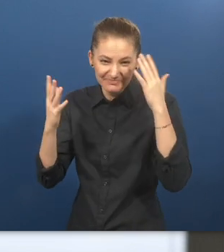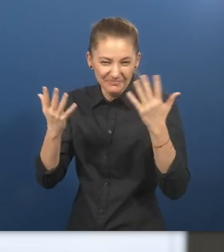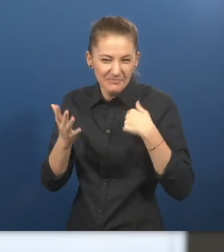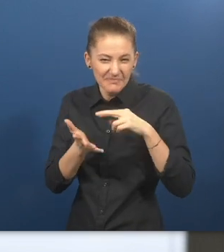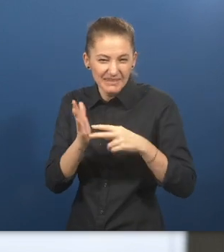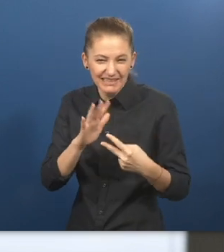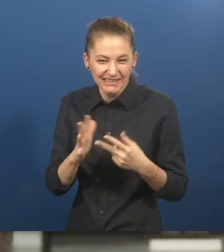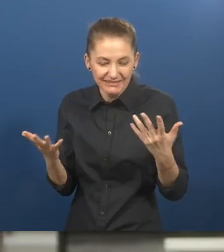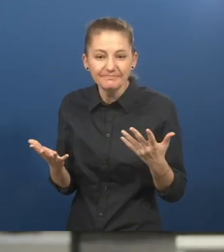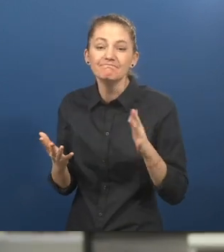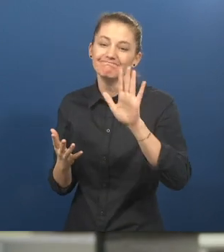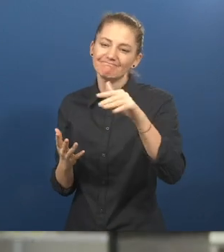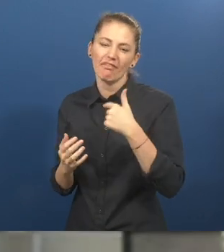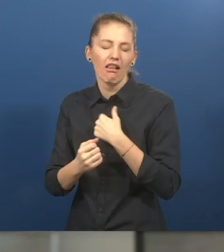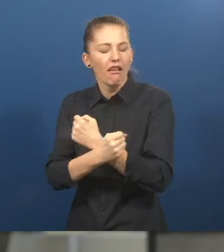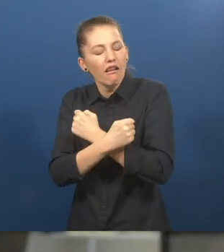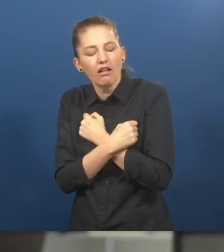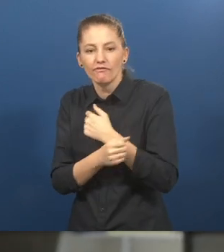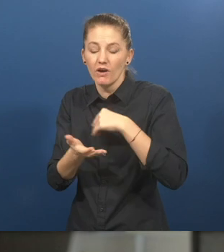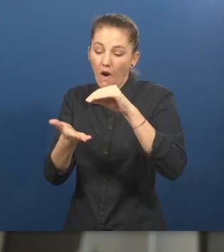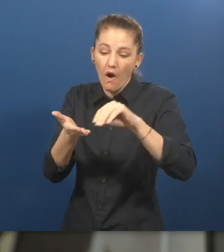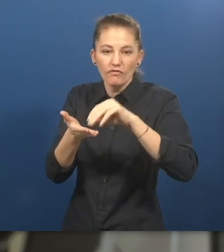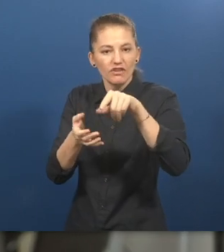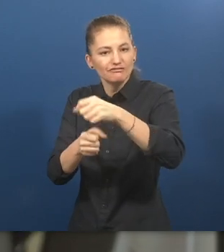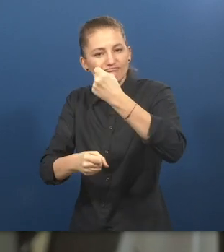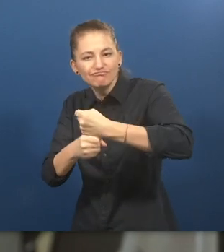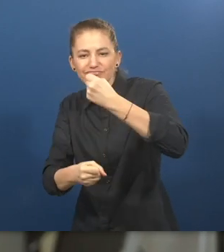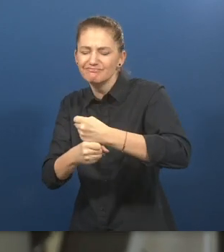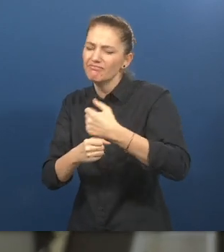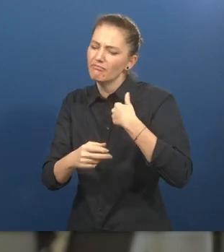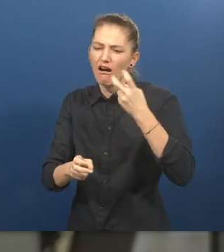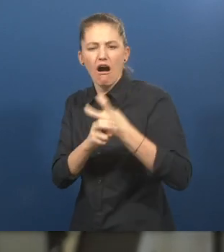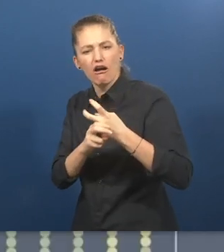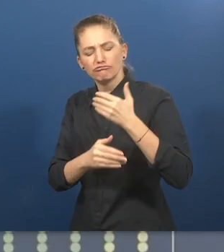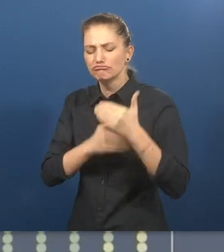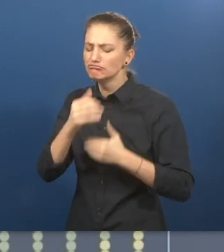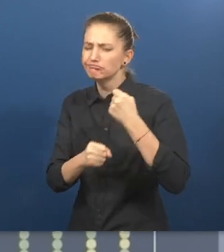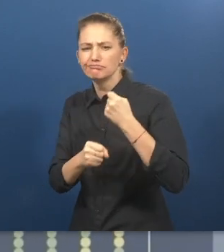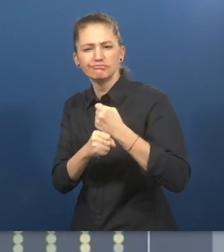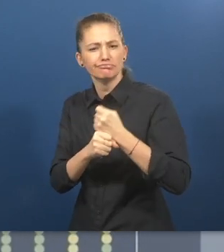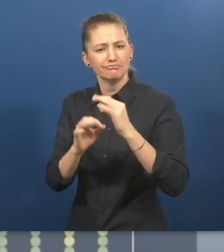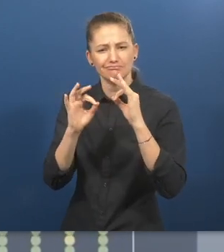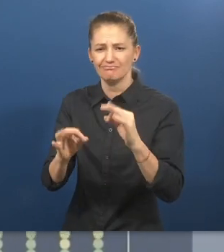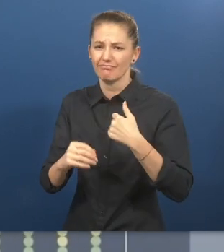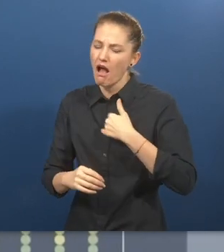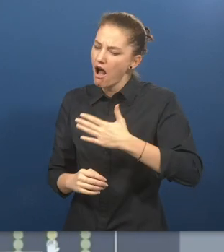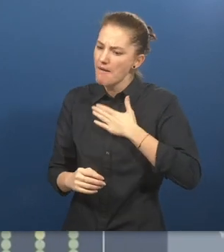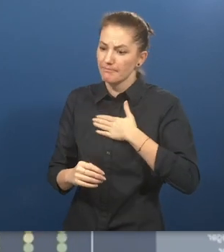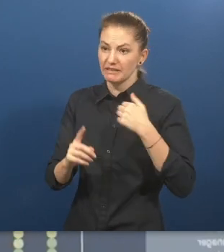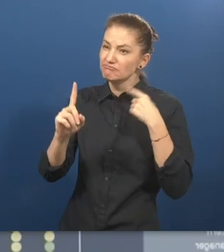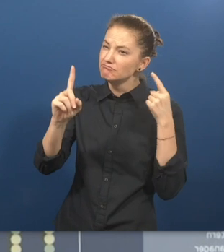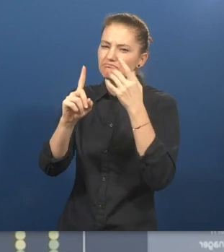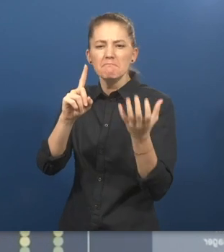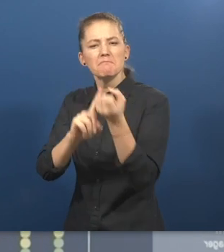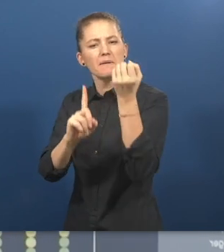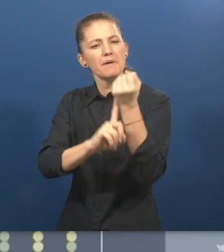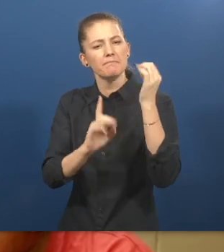love to work in an office. And I work very hard. I'm really happy with my achievement. From the old me to the new me. me to